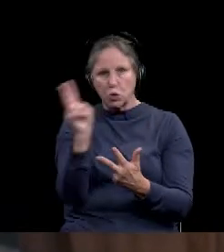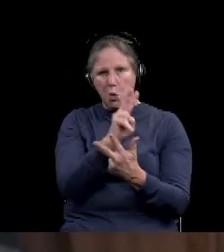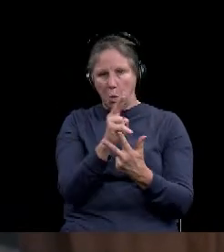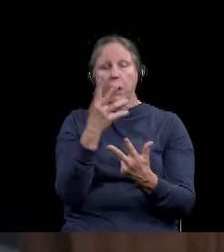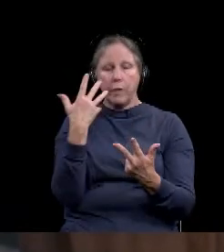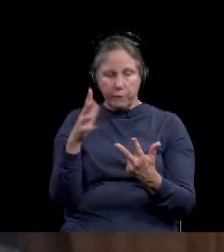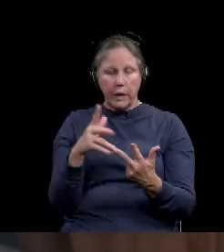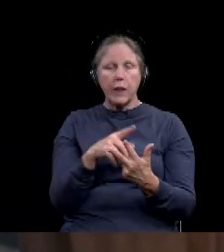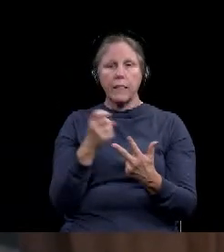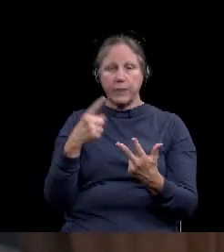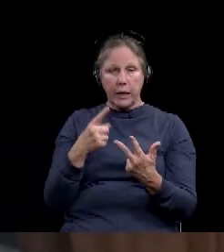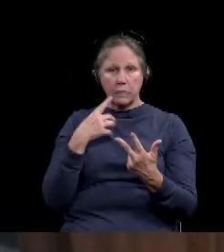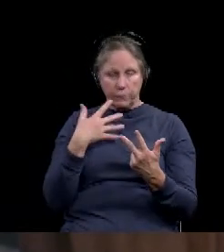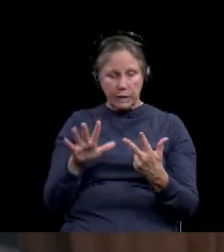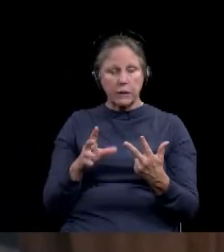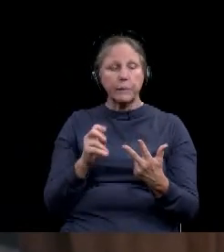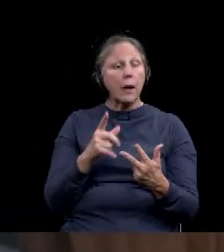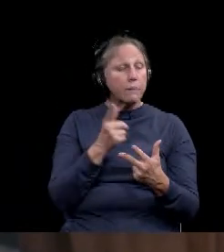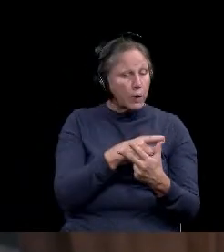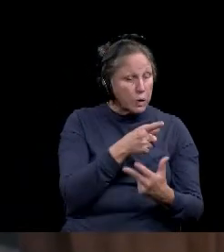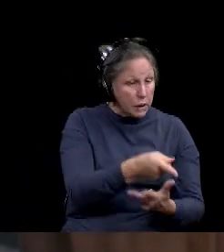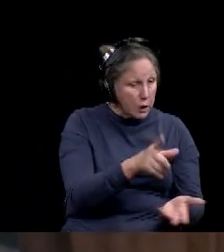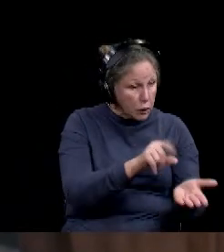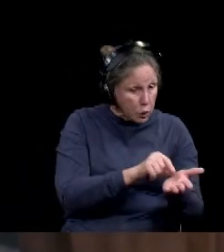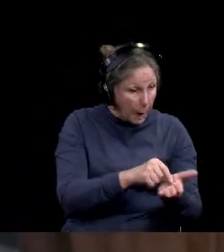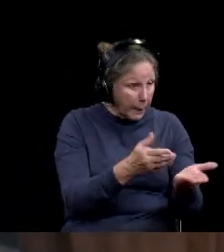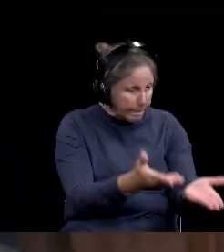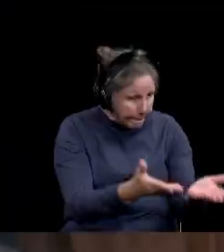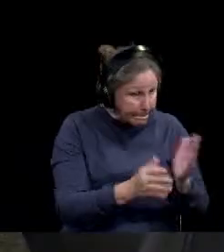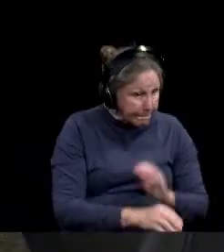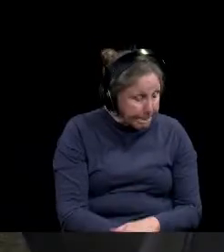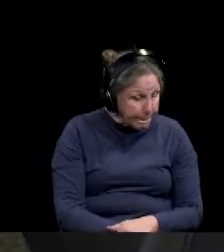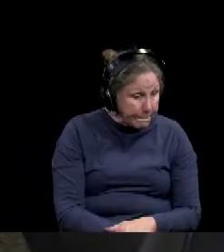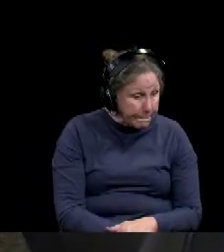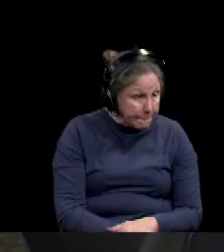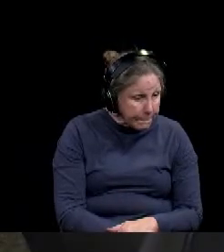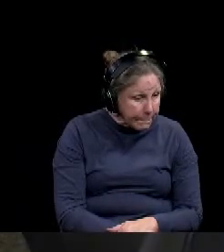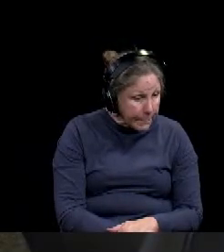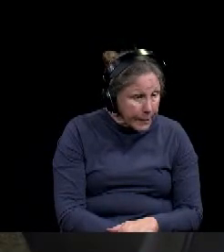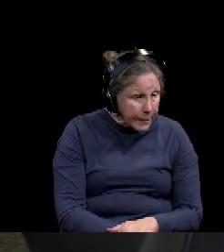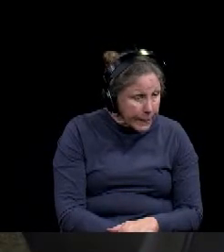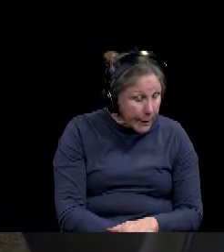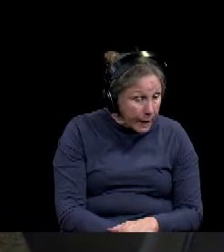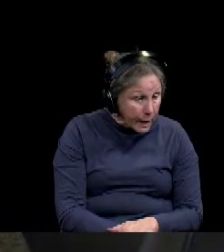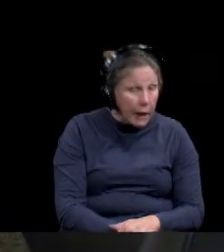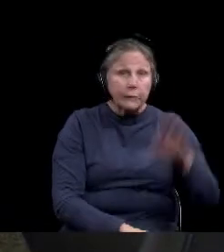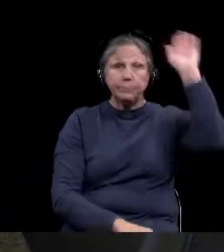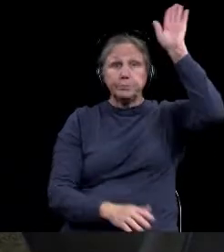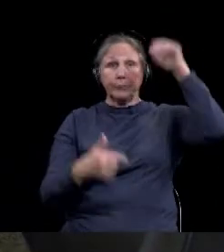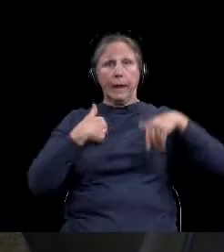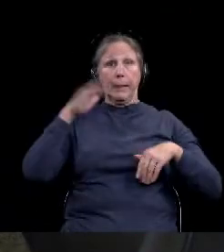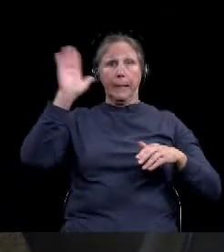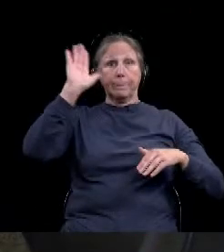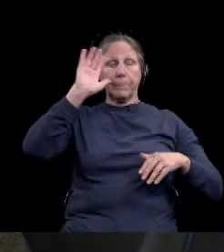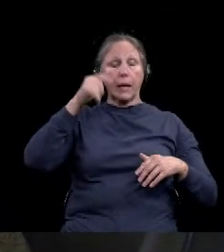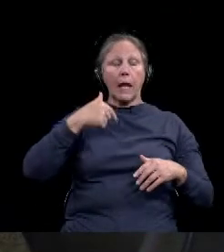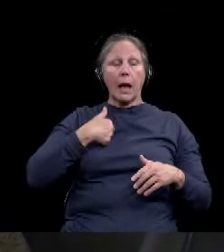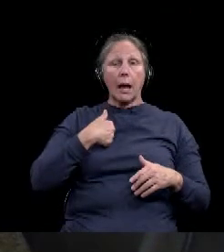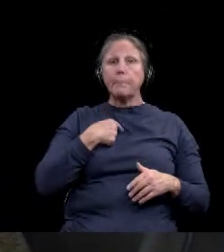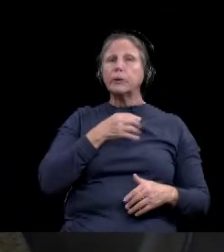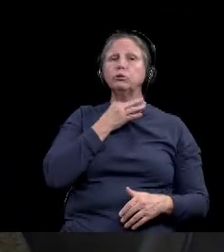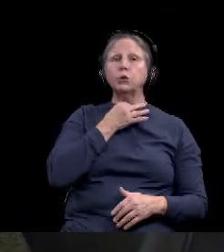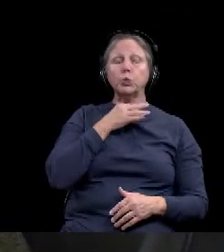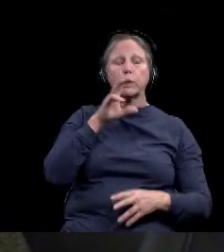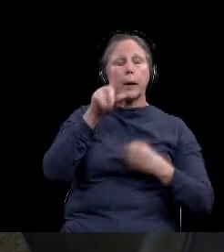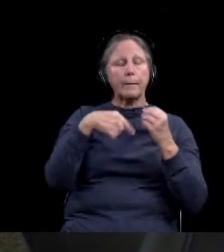come back and get the second question later. Rhiannon Sagert with Waco Tribune Herald. Rhiannon, you on the call? Yes. Hello. I had a question